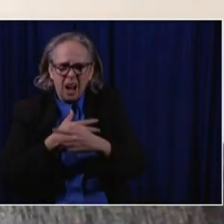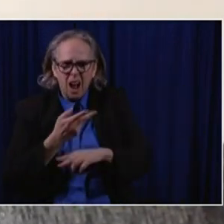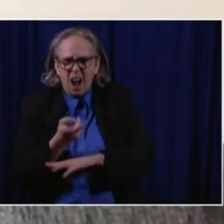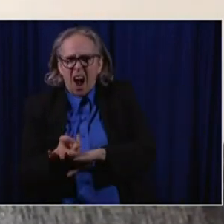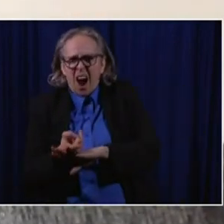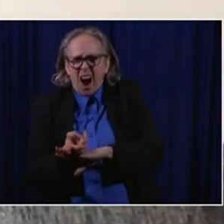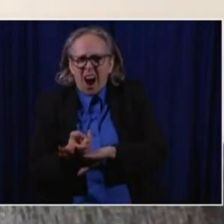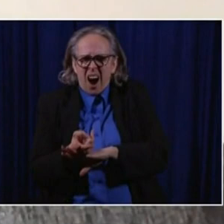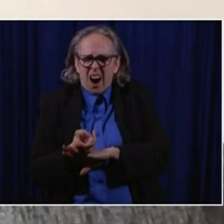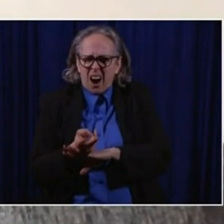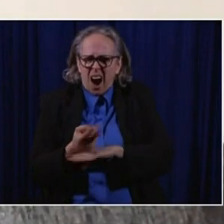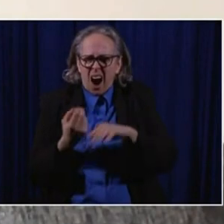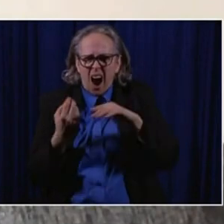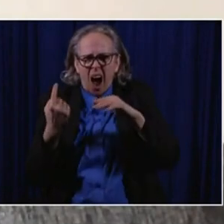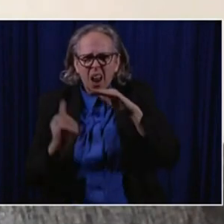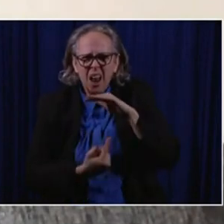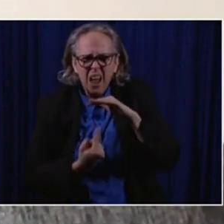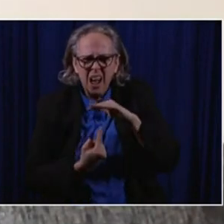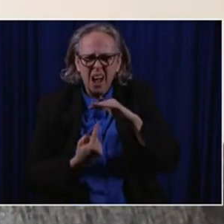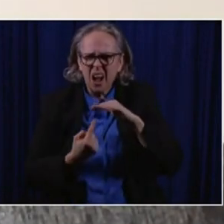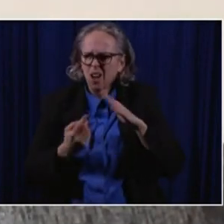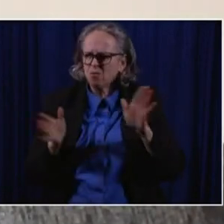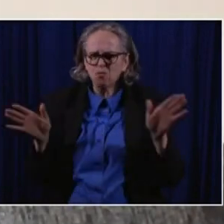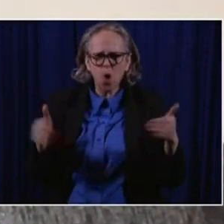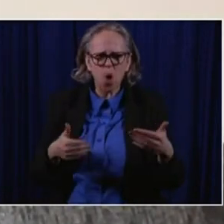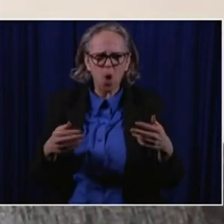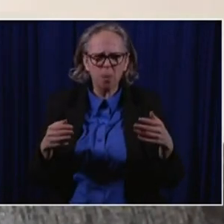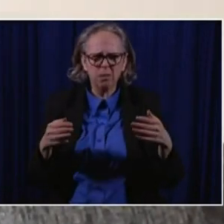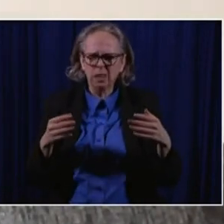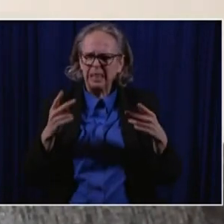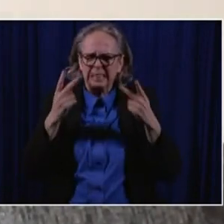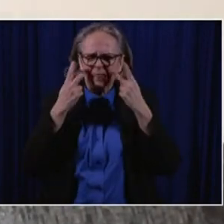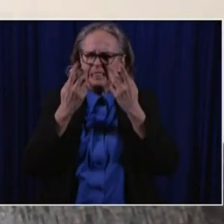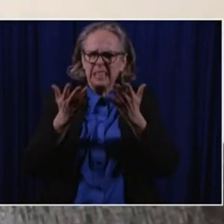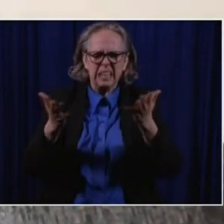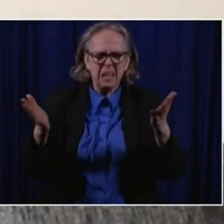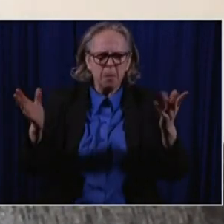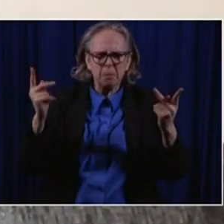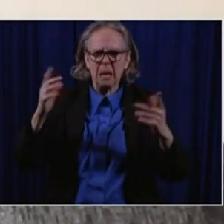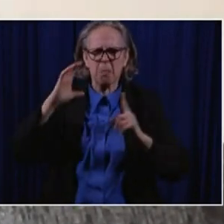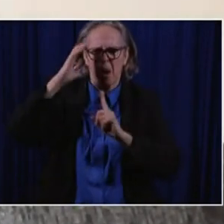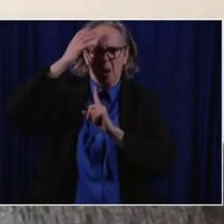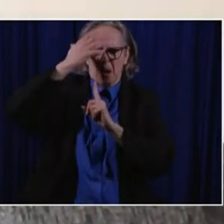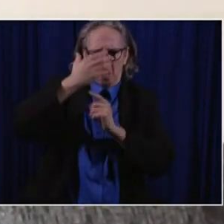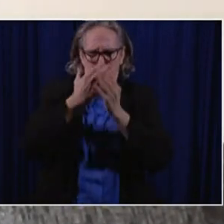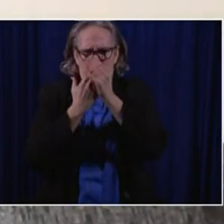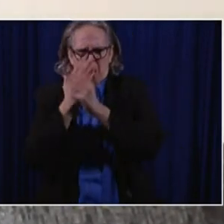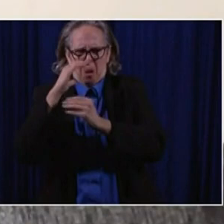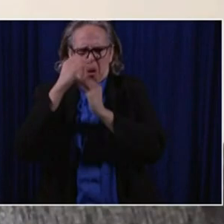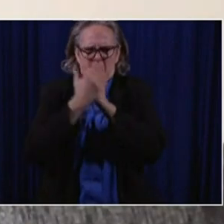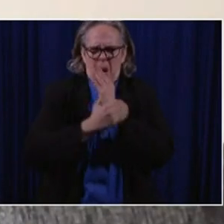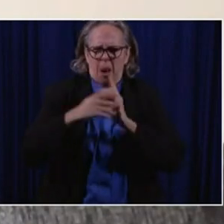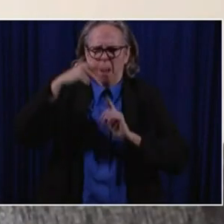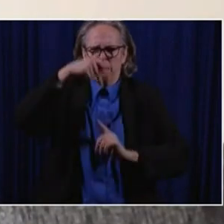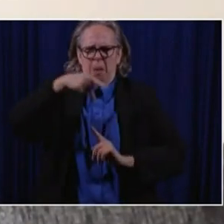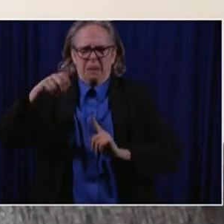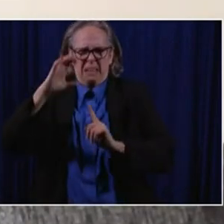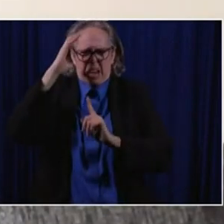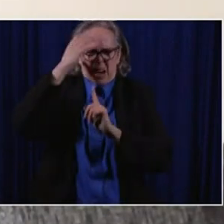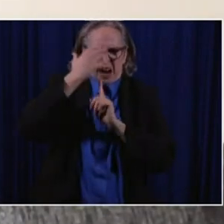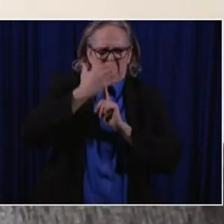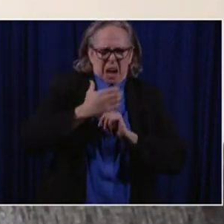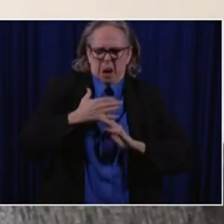leave the room. And the only people you see are in full PPE and you can't have family. You can't have anyone with you.